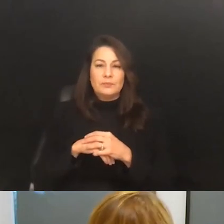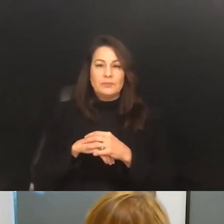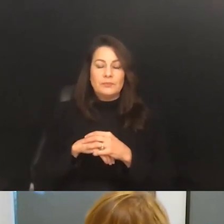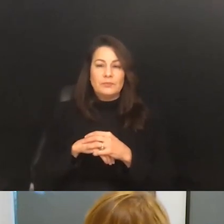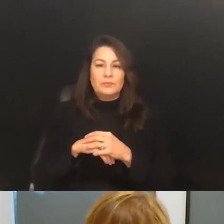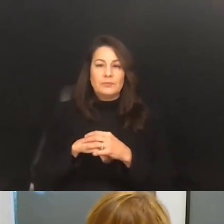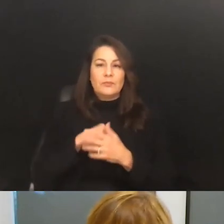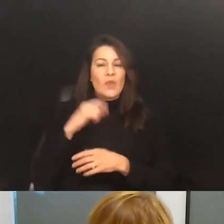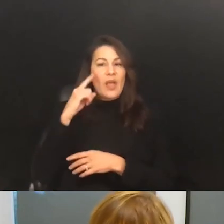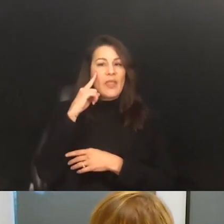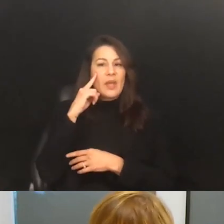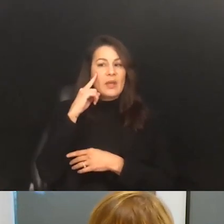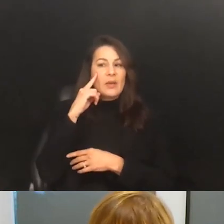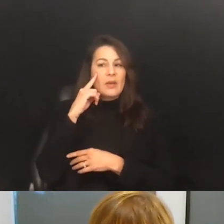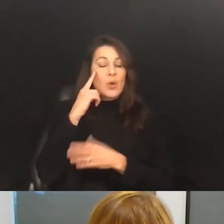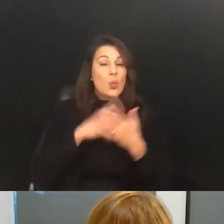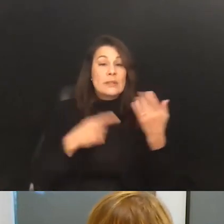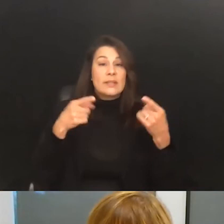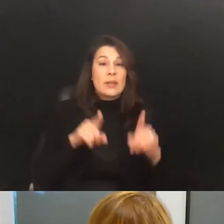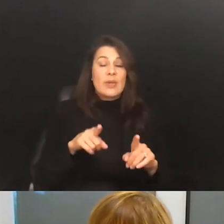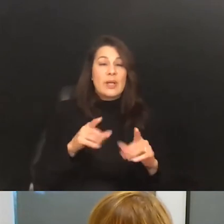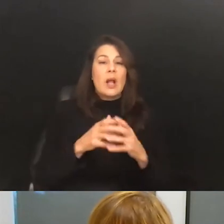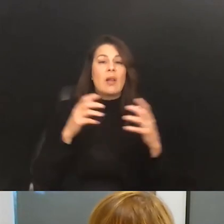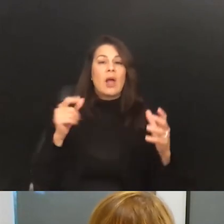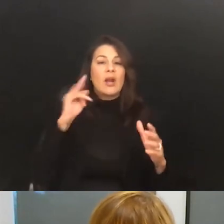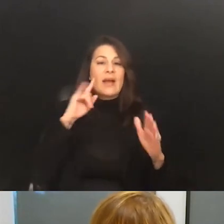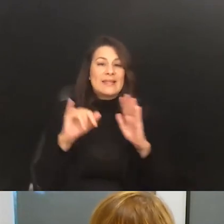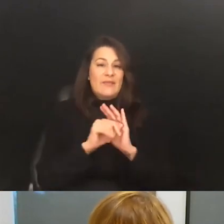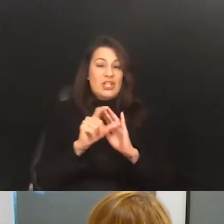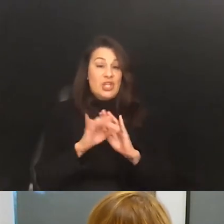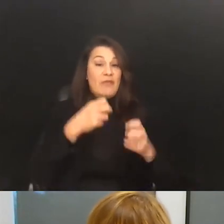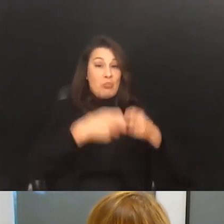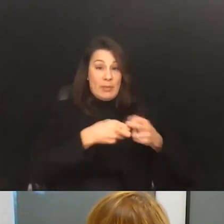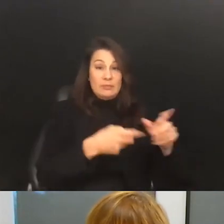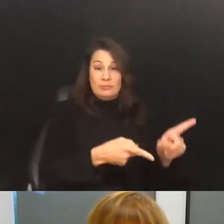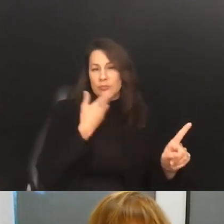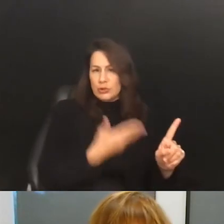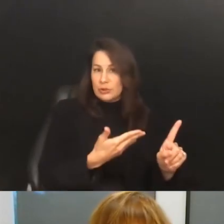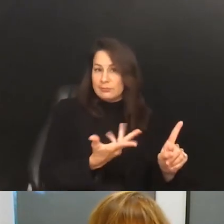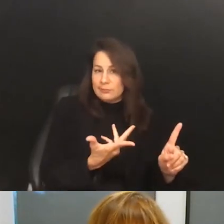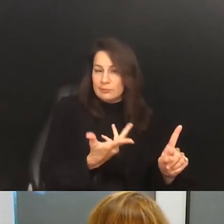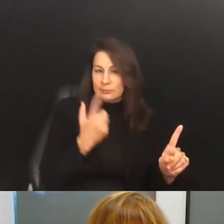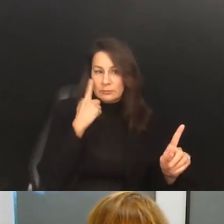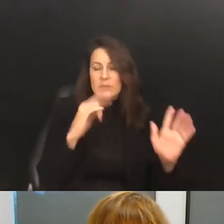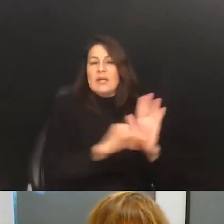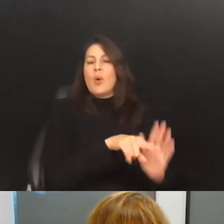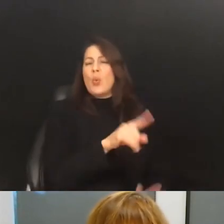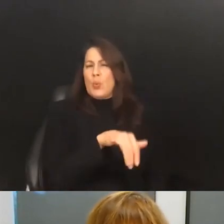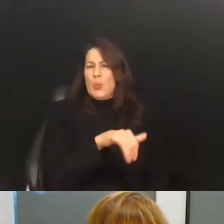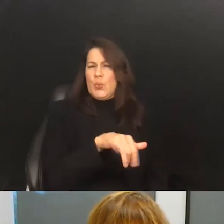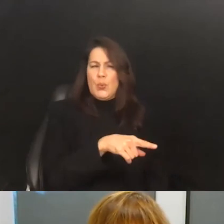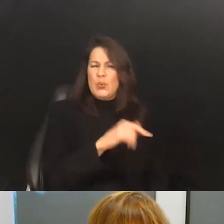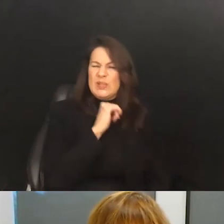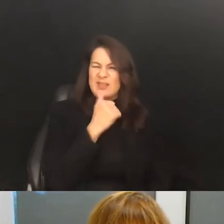I think what's been happening is there's been a lot of identification of the problem. That's good. In the last couple of years, people are starting to go, ooh, yeah,